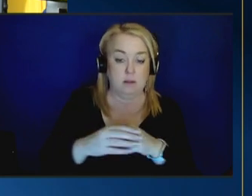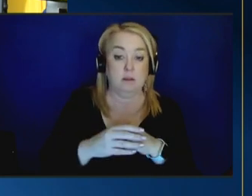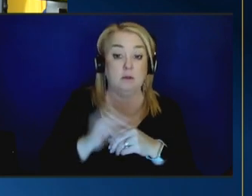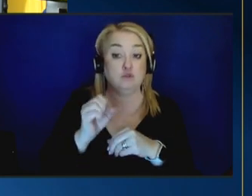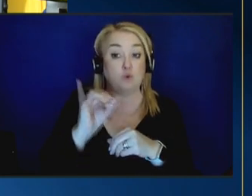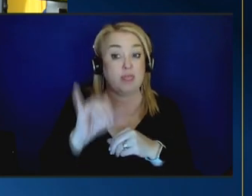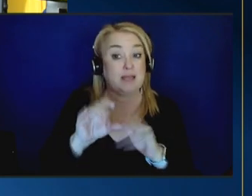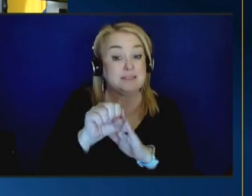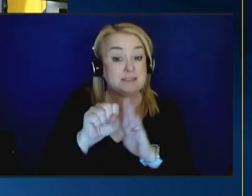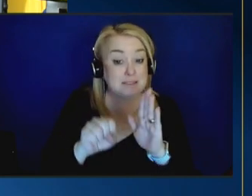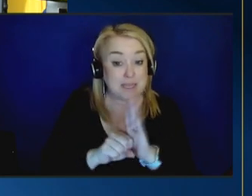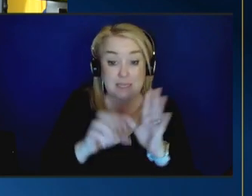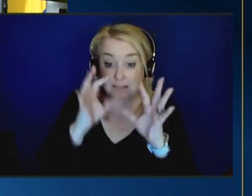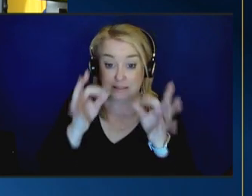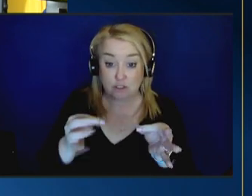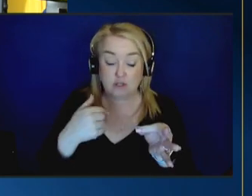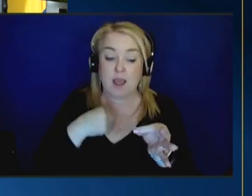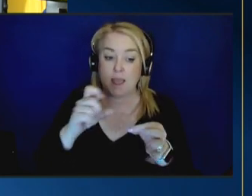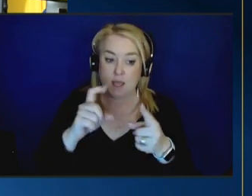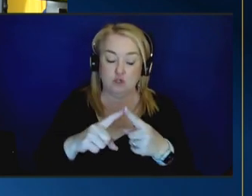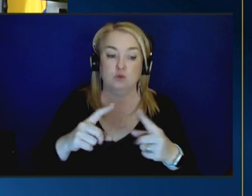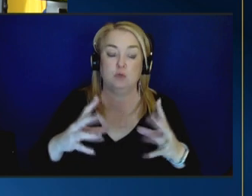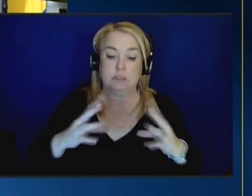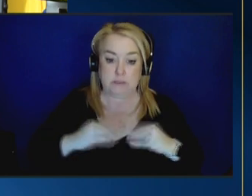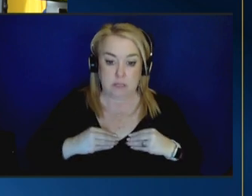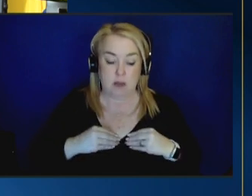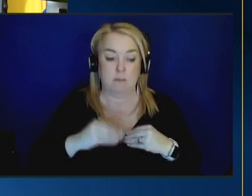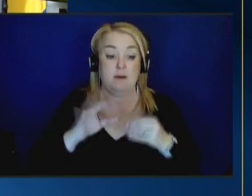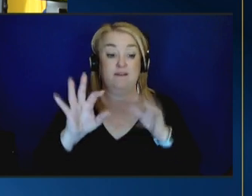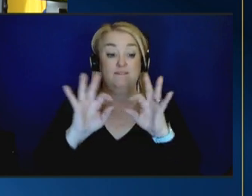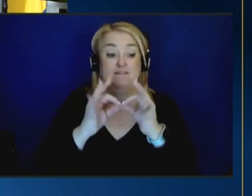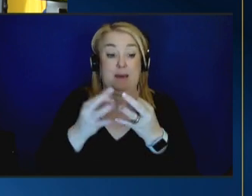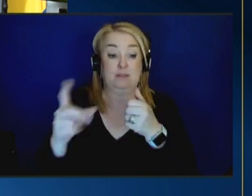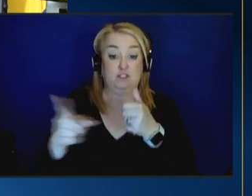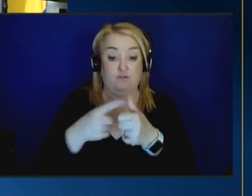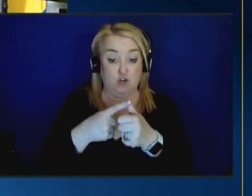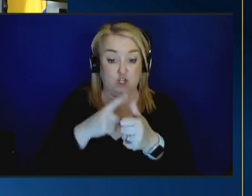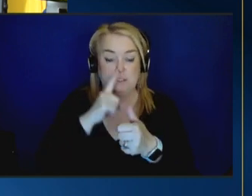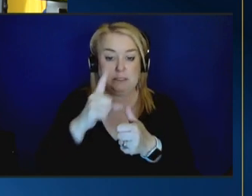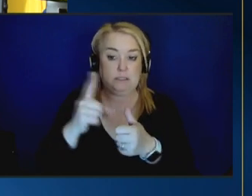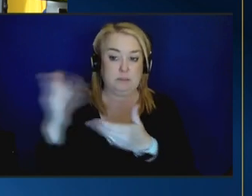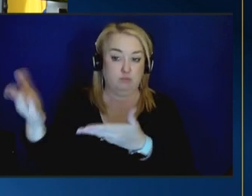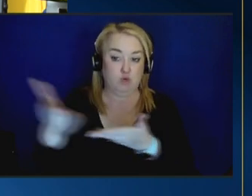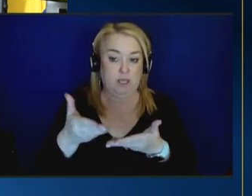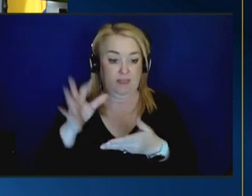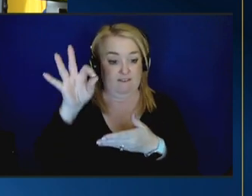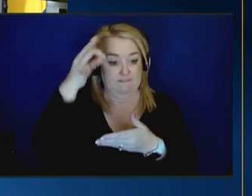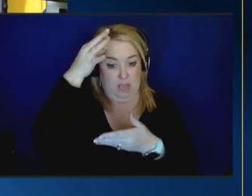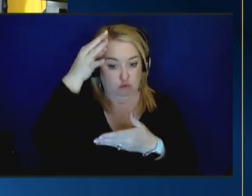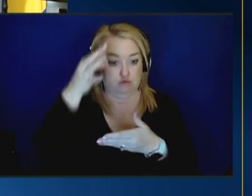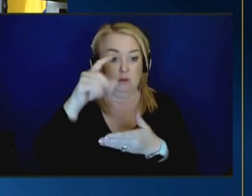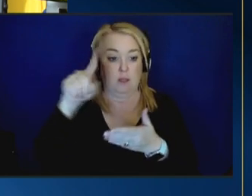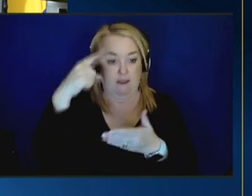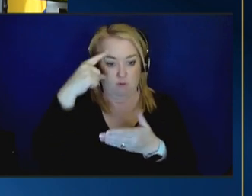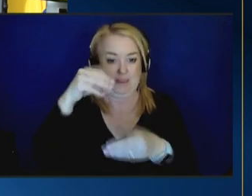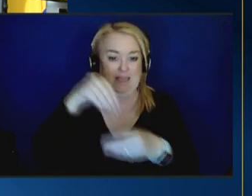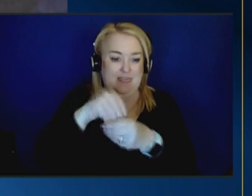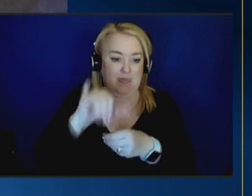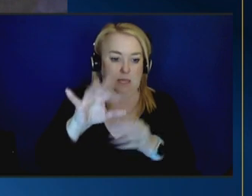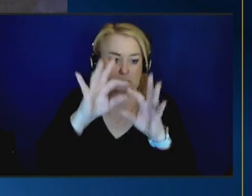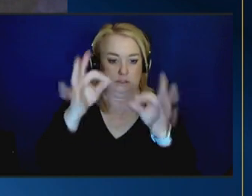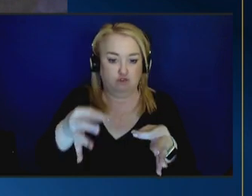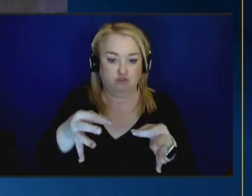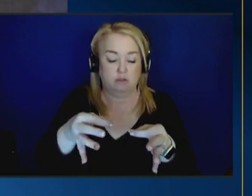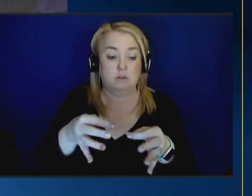decision i had to own that decision and family first brings the federal government into that decision it brings resources into that decision